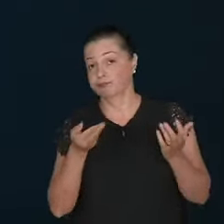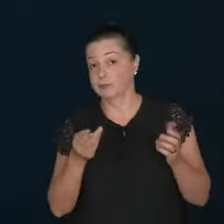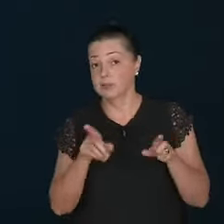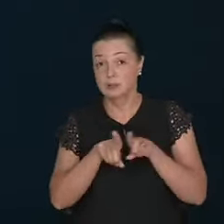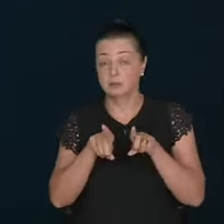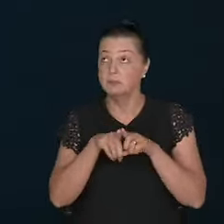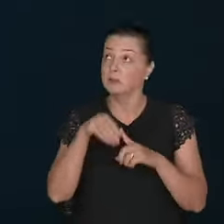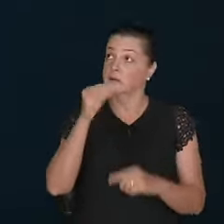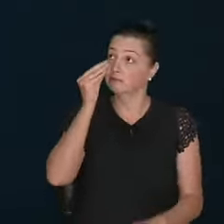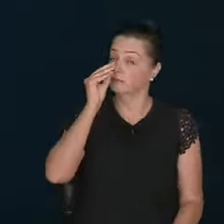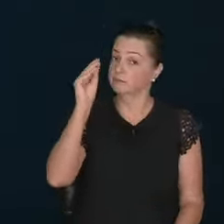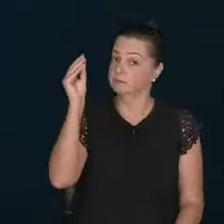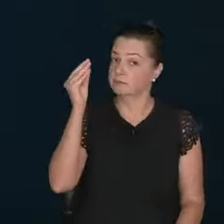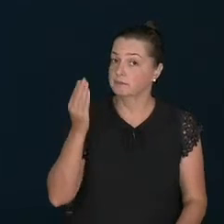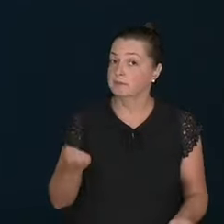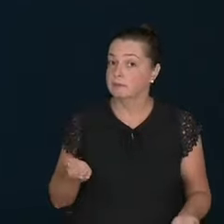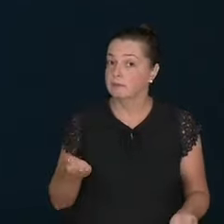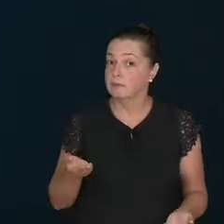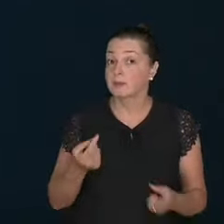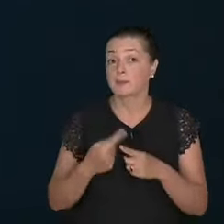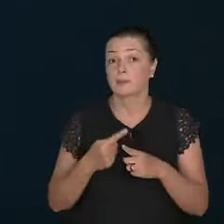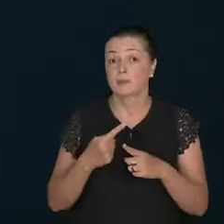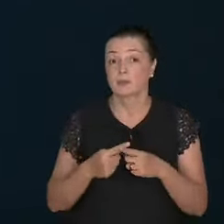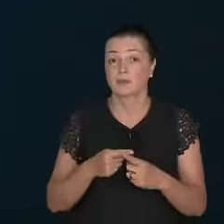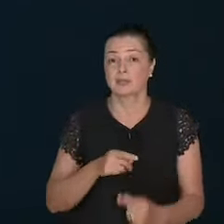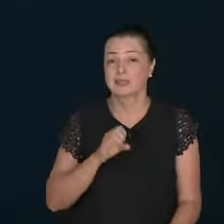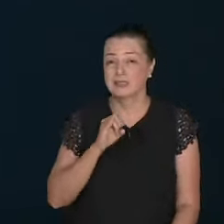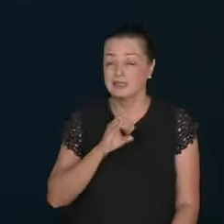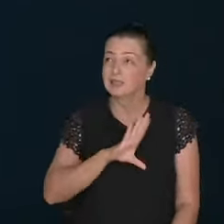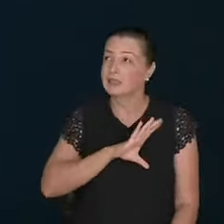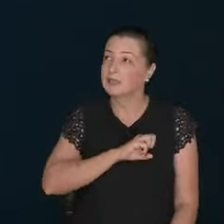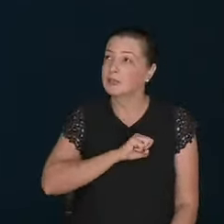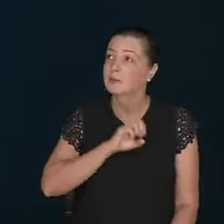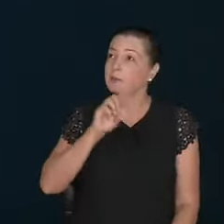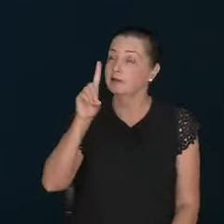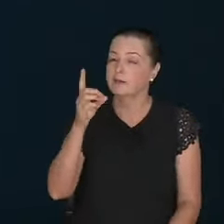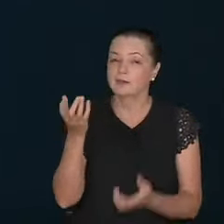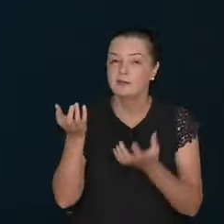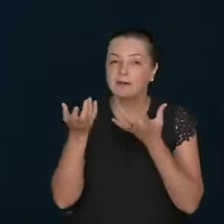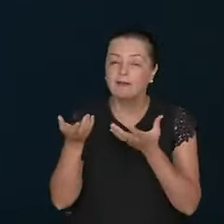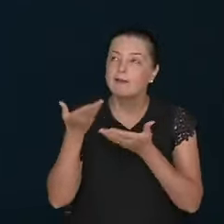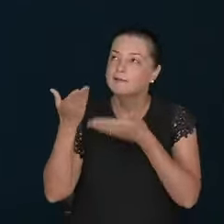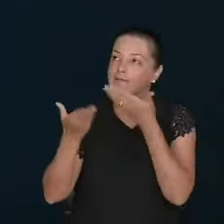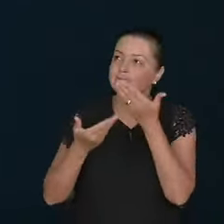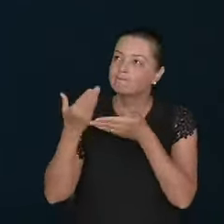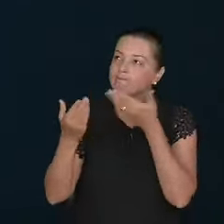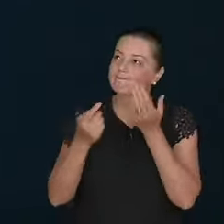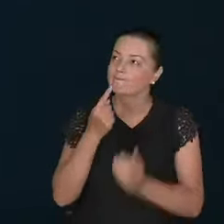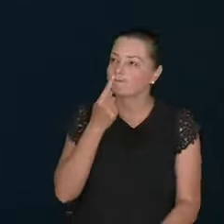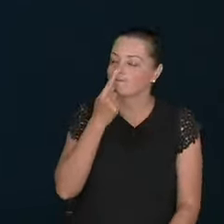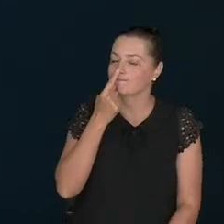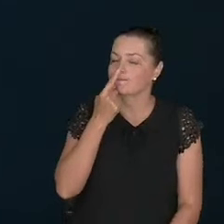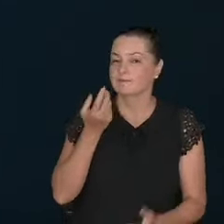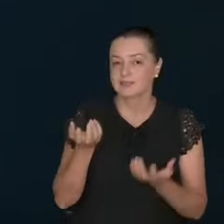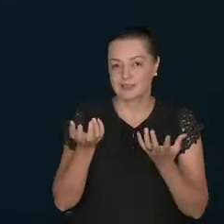My real. My relationship with God. When we love God. We must please him. When we love. The